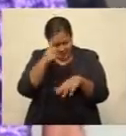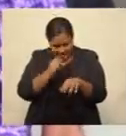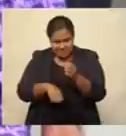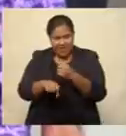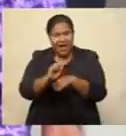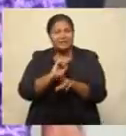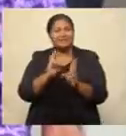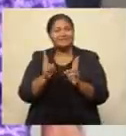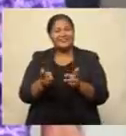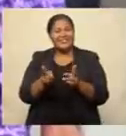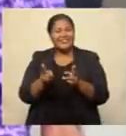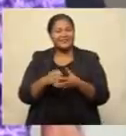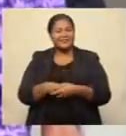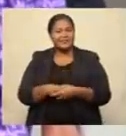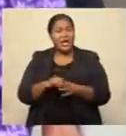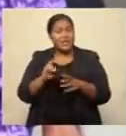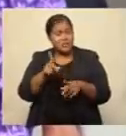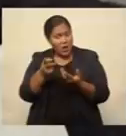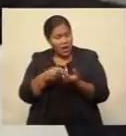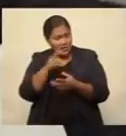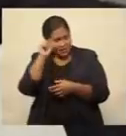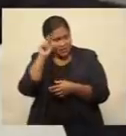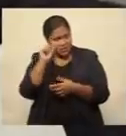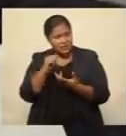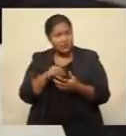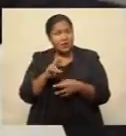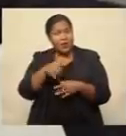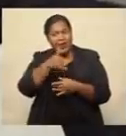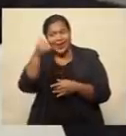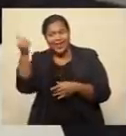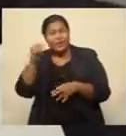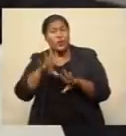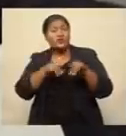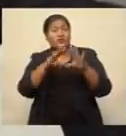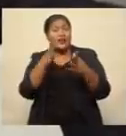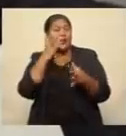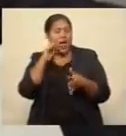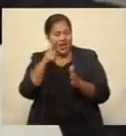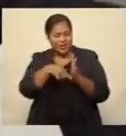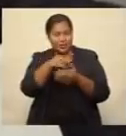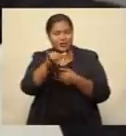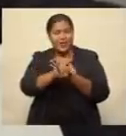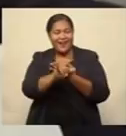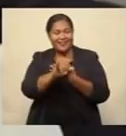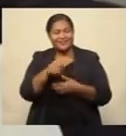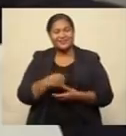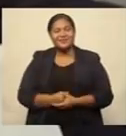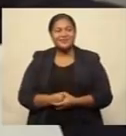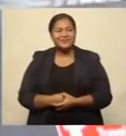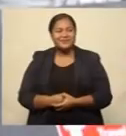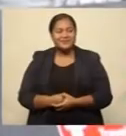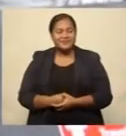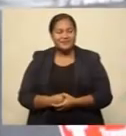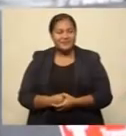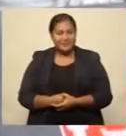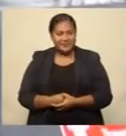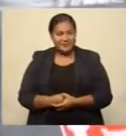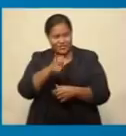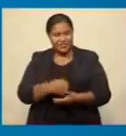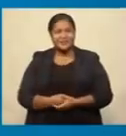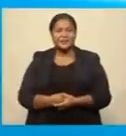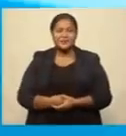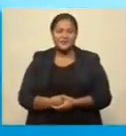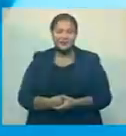next group of Vijians are expected to leave for Australia in July. Apini Saungarandobu, FBC News.